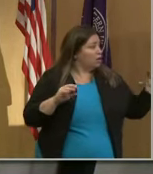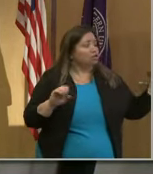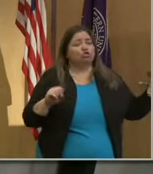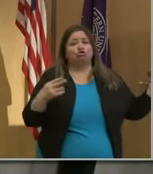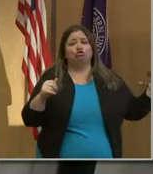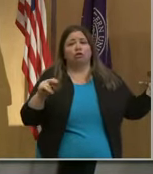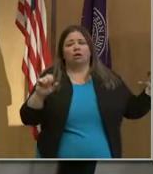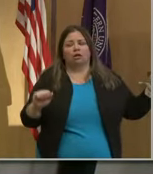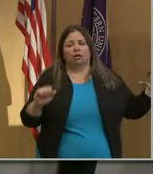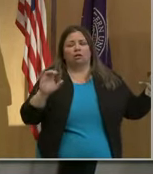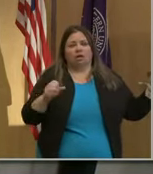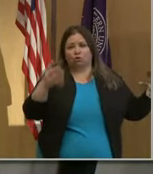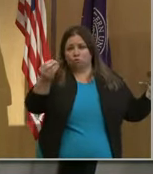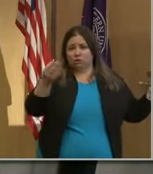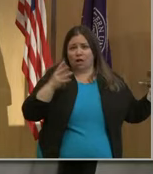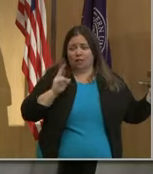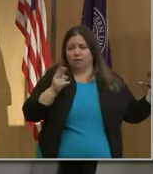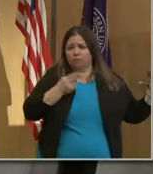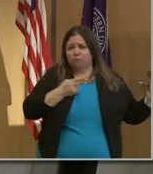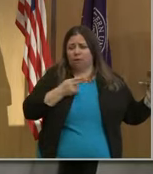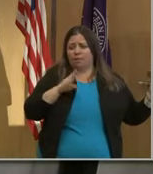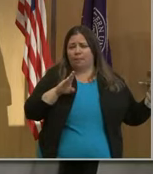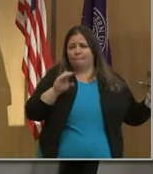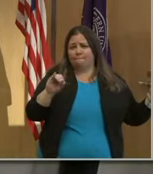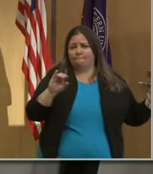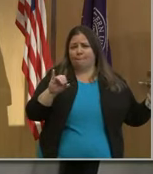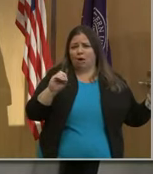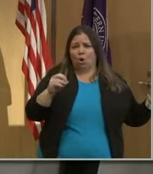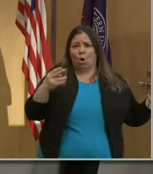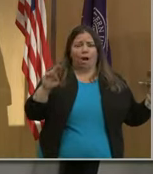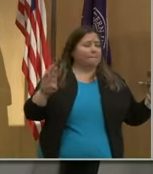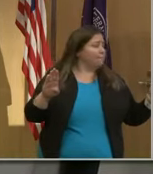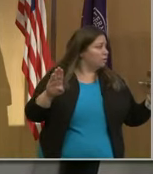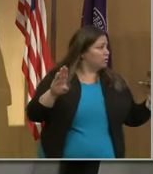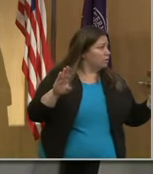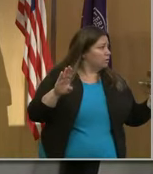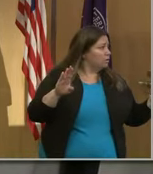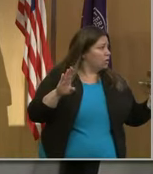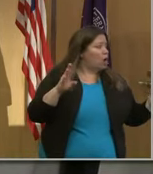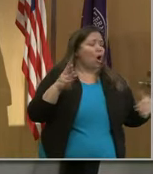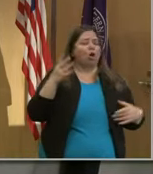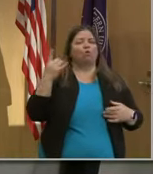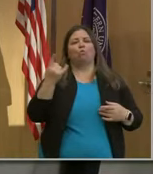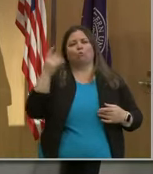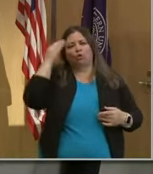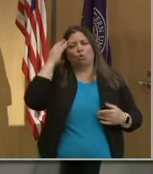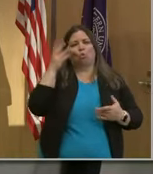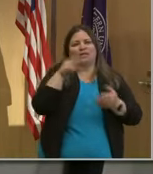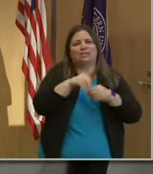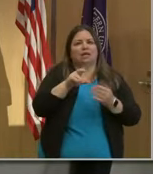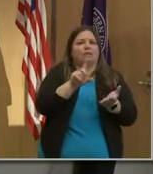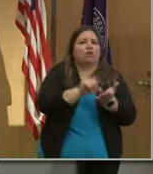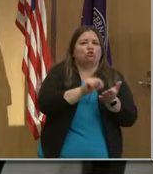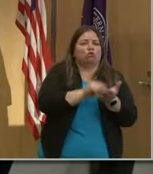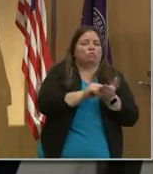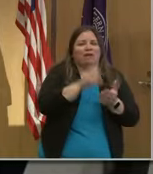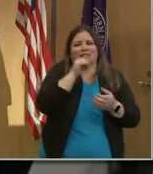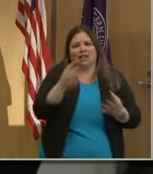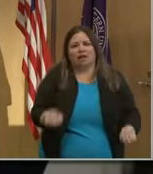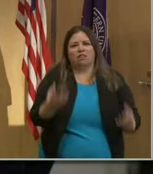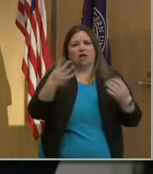Shanna, can you tell us a little bit about the Biohub? I mean, the only thing most of us know is what's in the newspapers, and that's not very much.